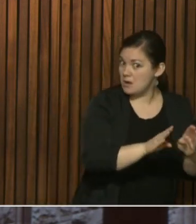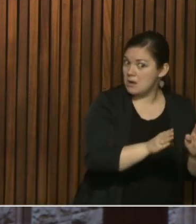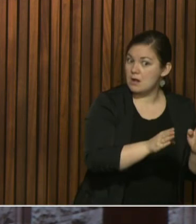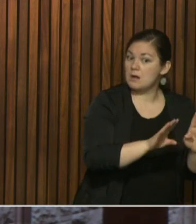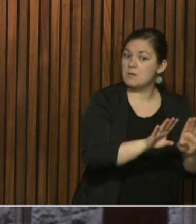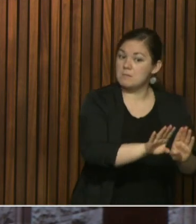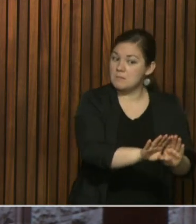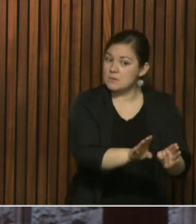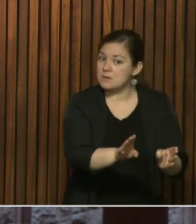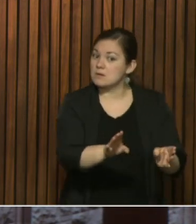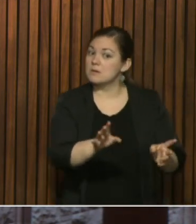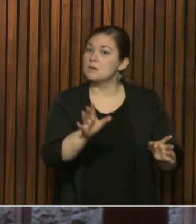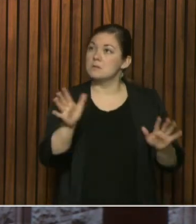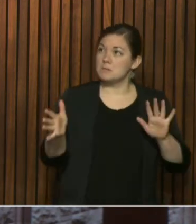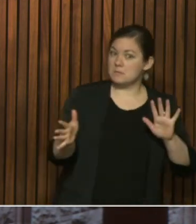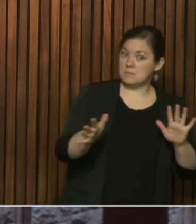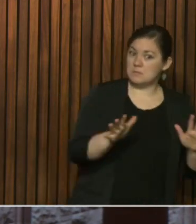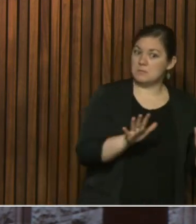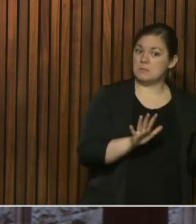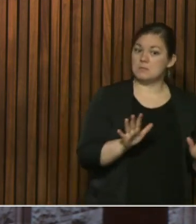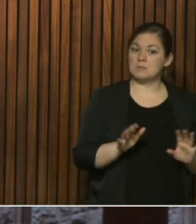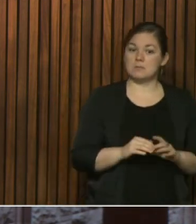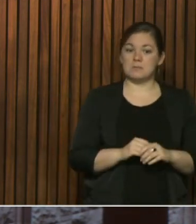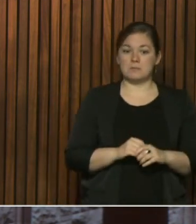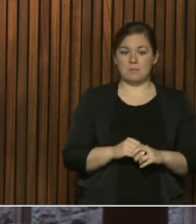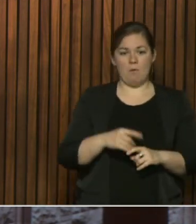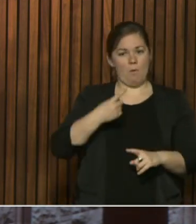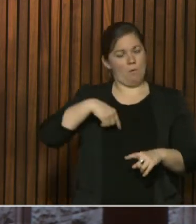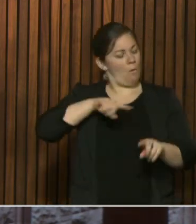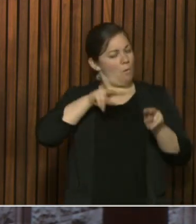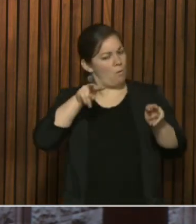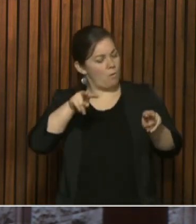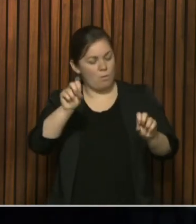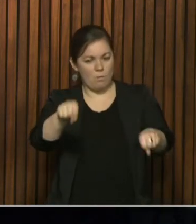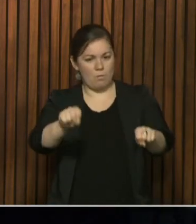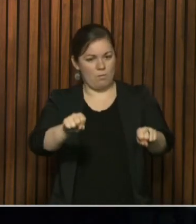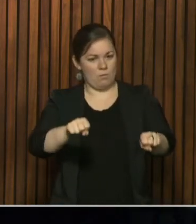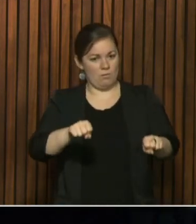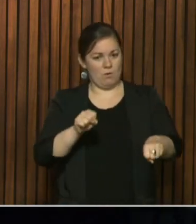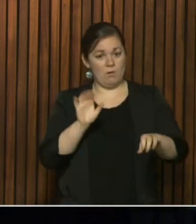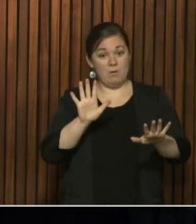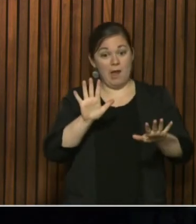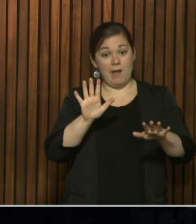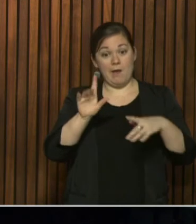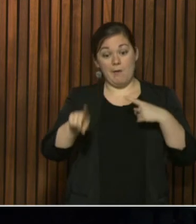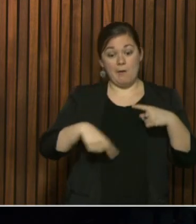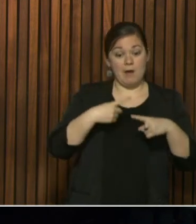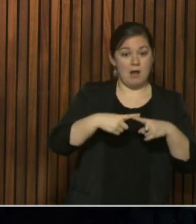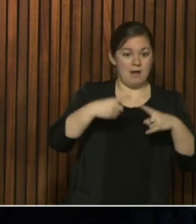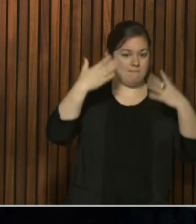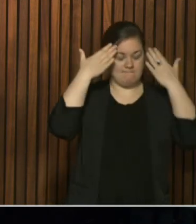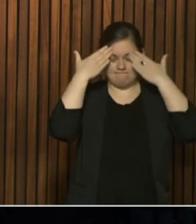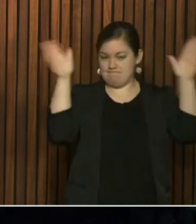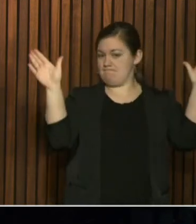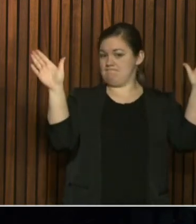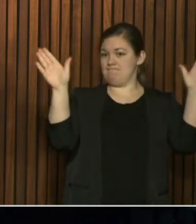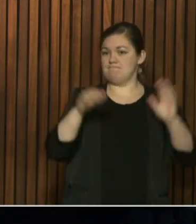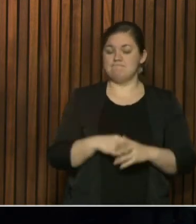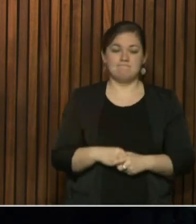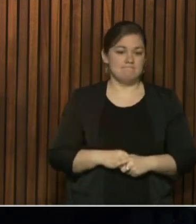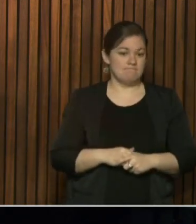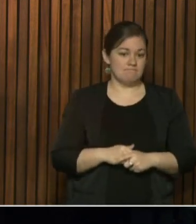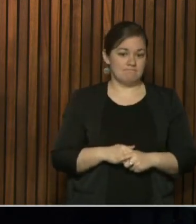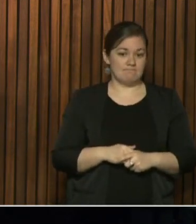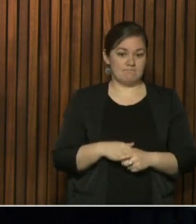advice on that regard. So we're looking at that very intensely right now. Okay, we're going to move on. This is going to be our last